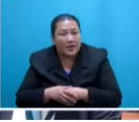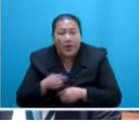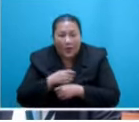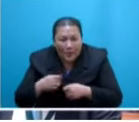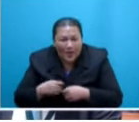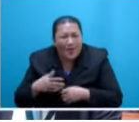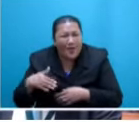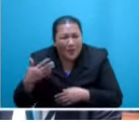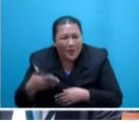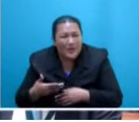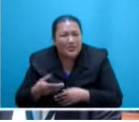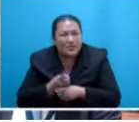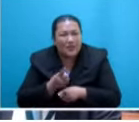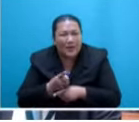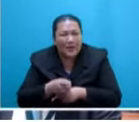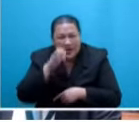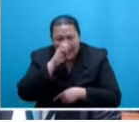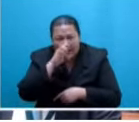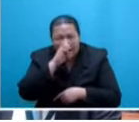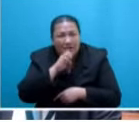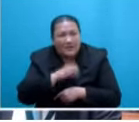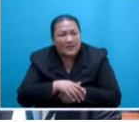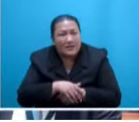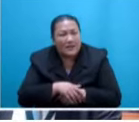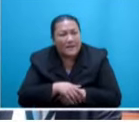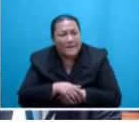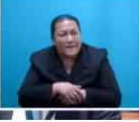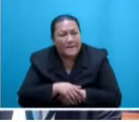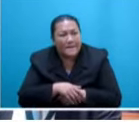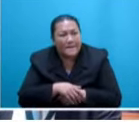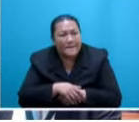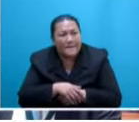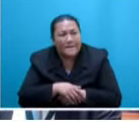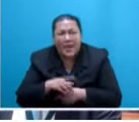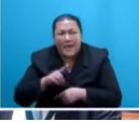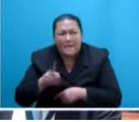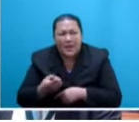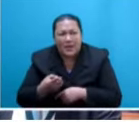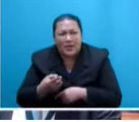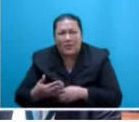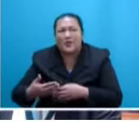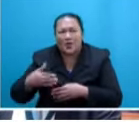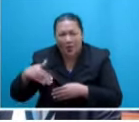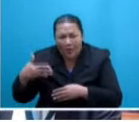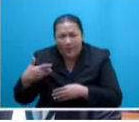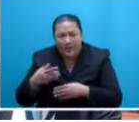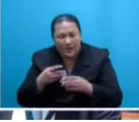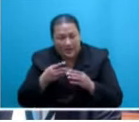but it is rather amusing to find ethnicity being mentioned in the preamble of our Constitution.